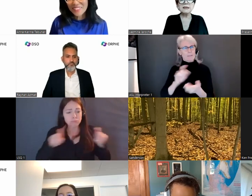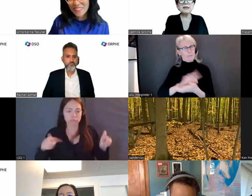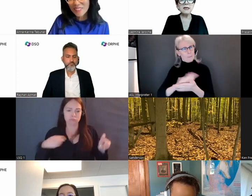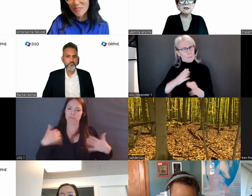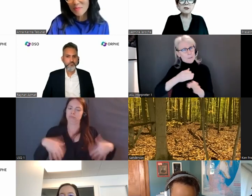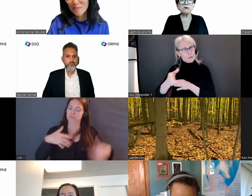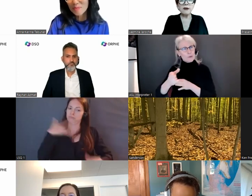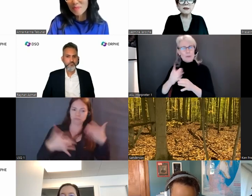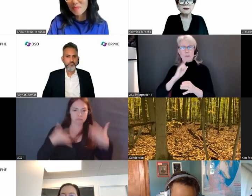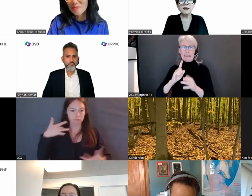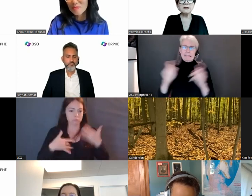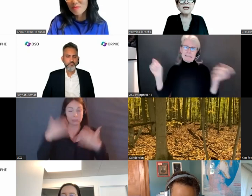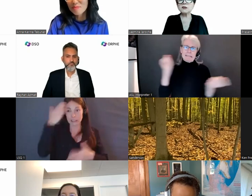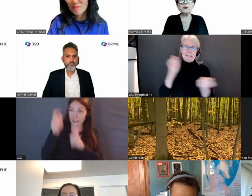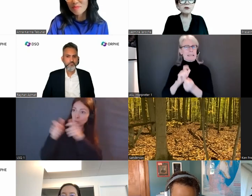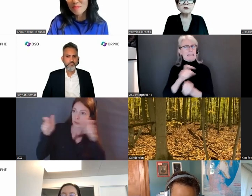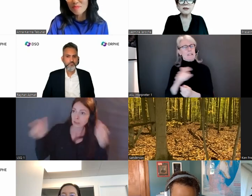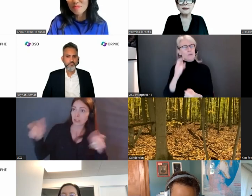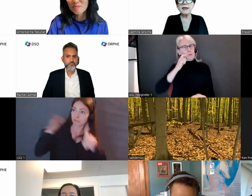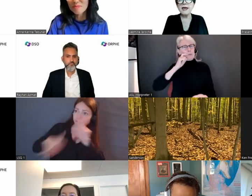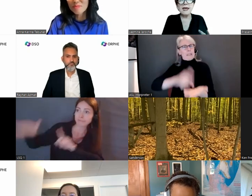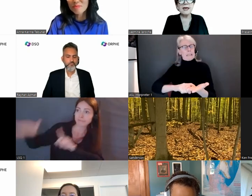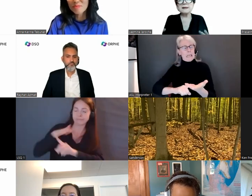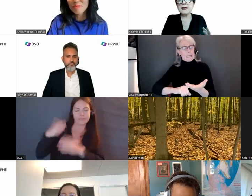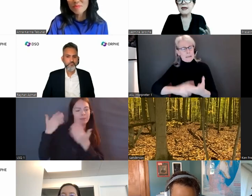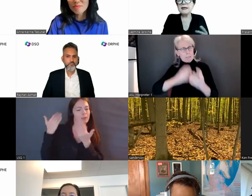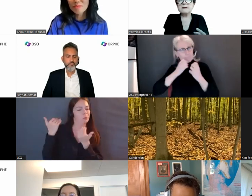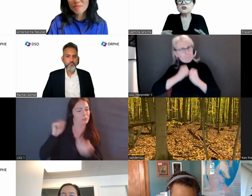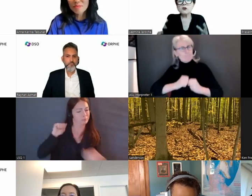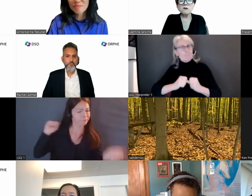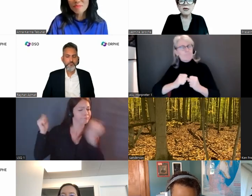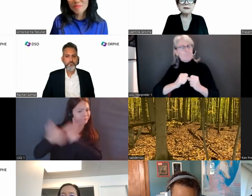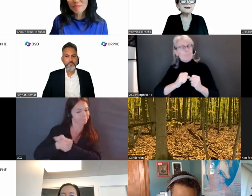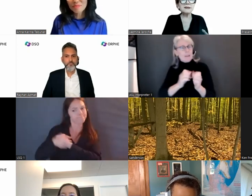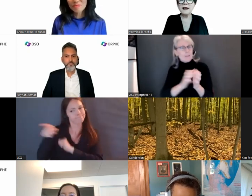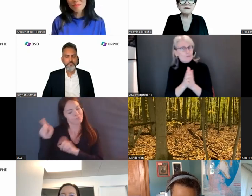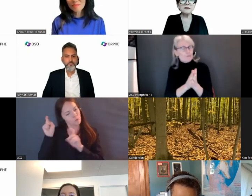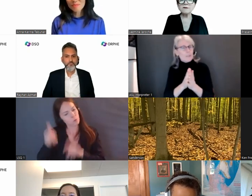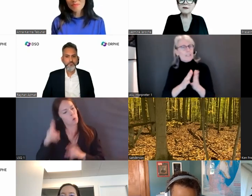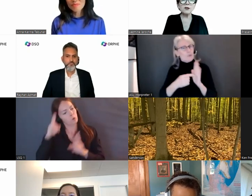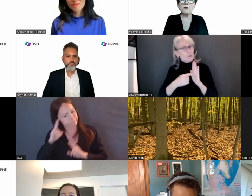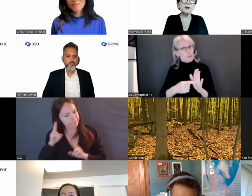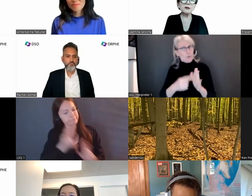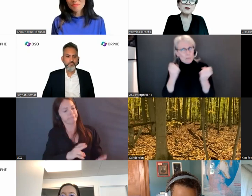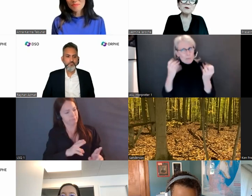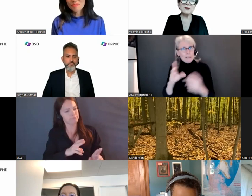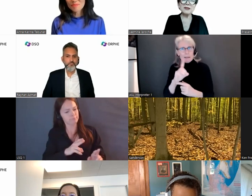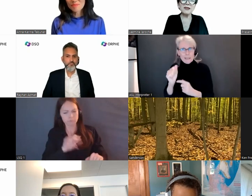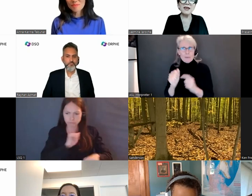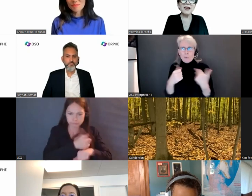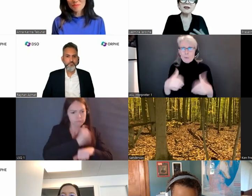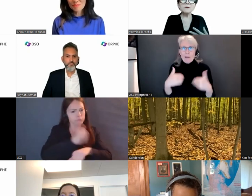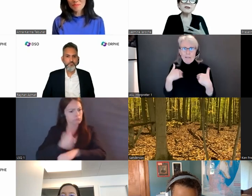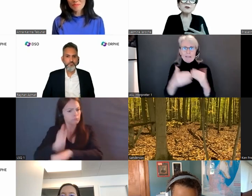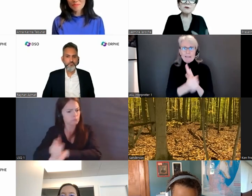that needs to recognize and appreciate and showcase the talents of this incredible community.